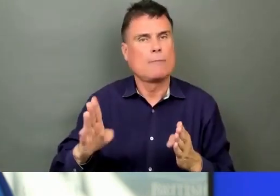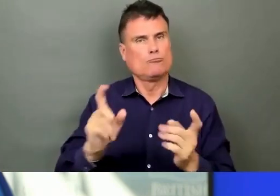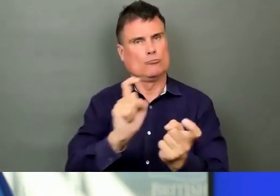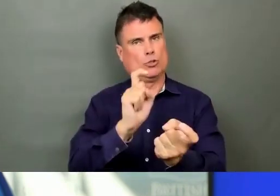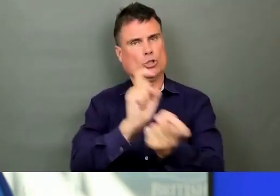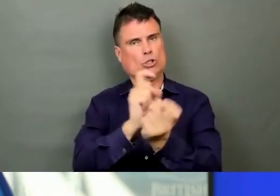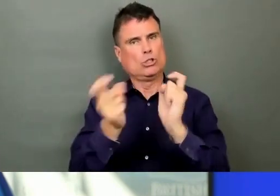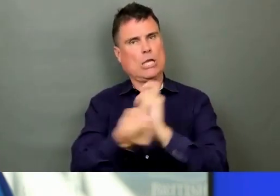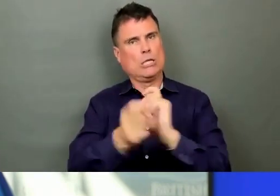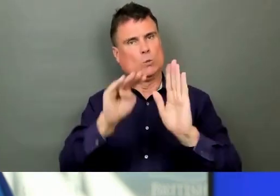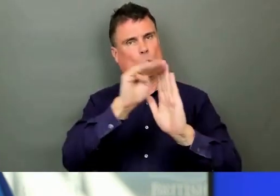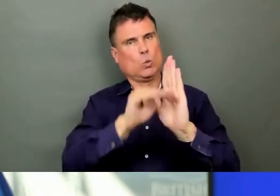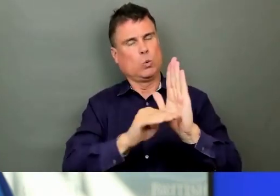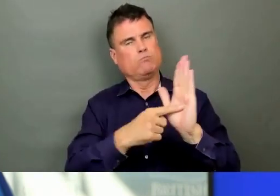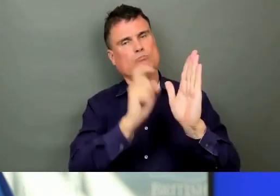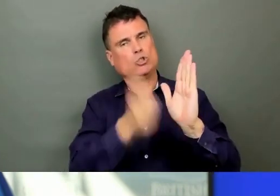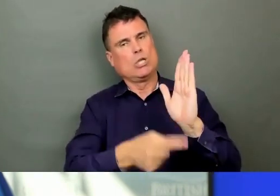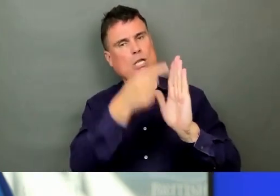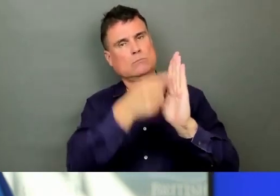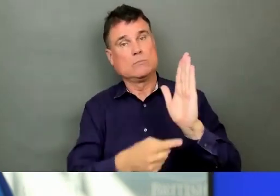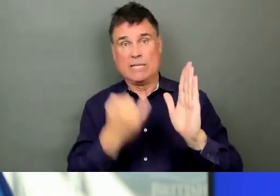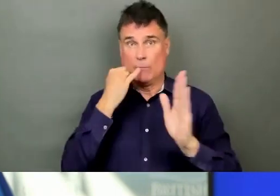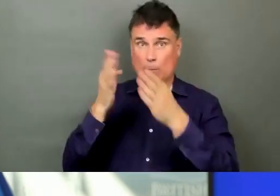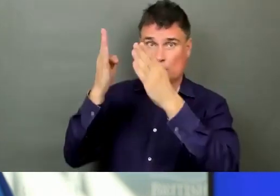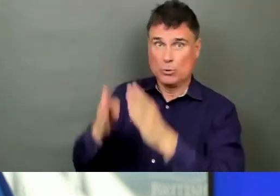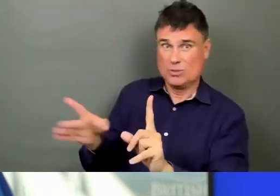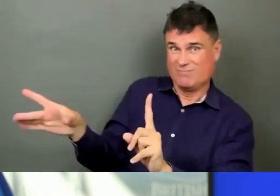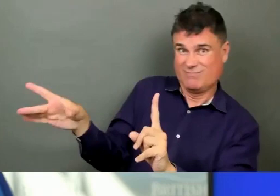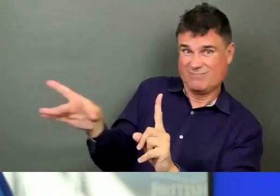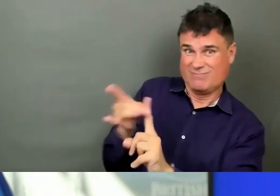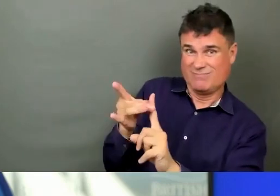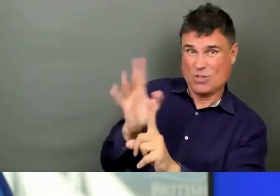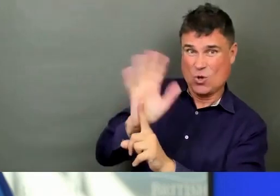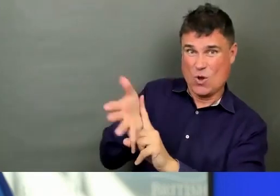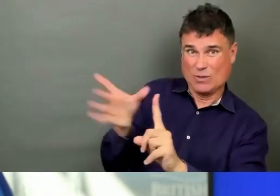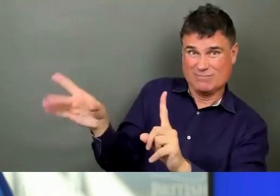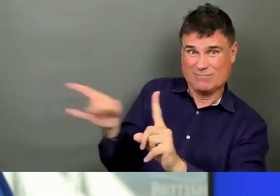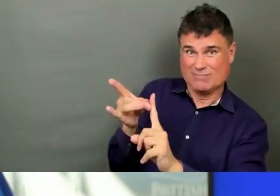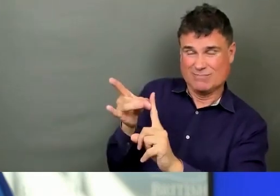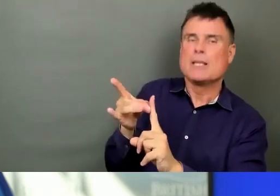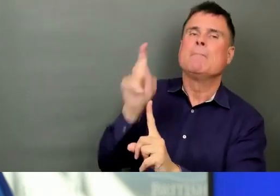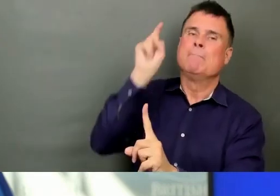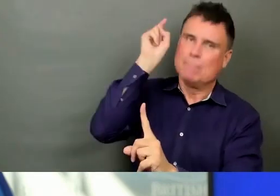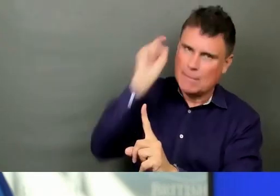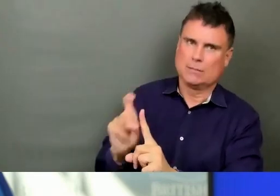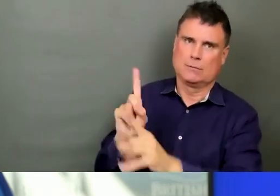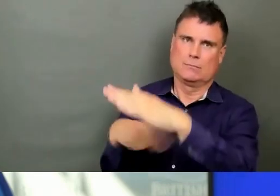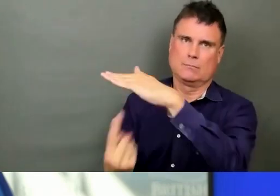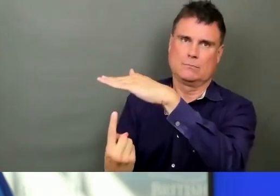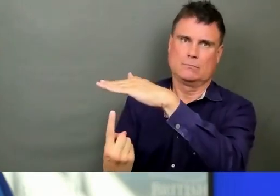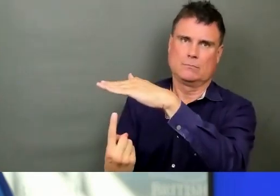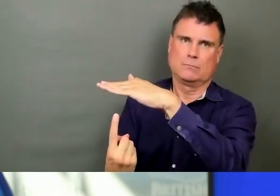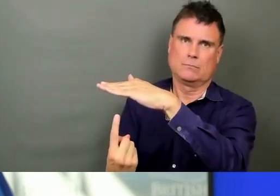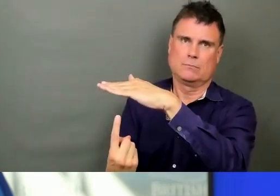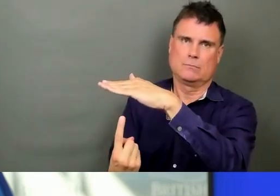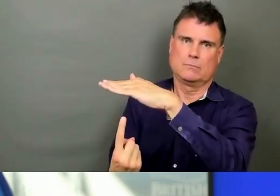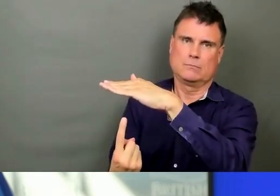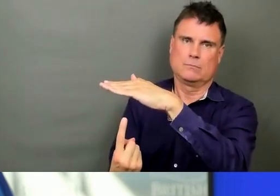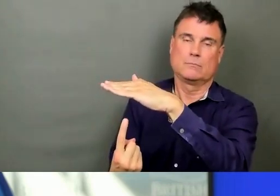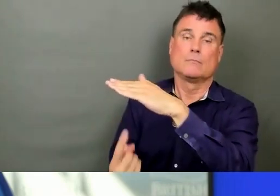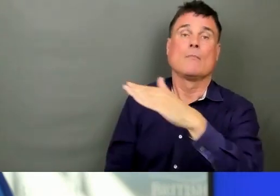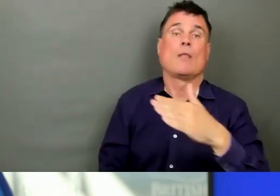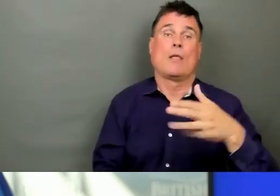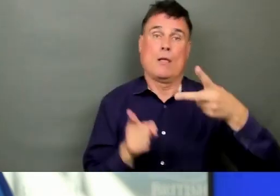plans, none, to change our approach to contact tracing. No plans, none, for public health not to be